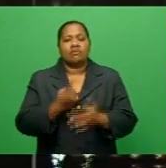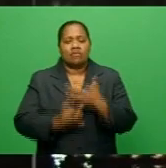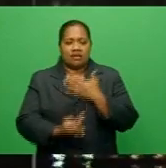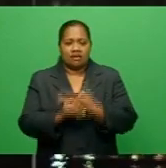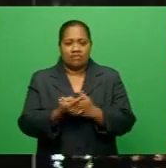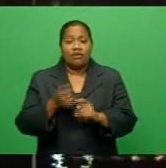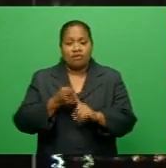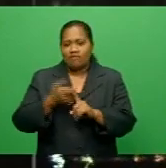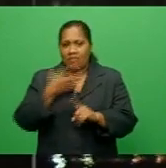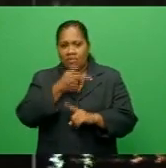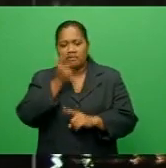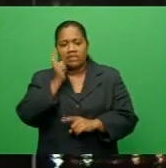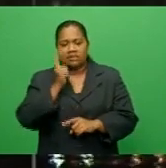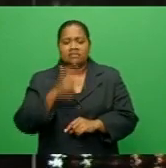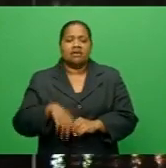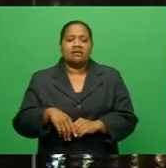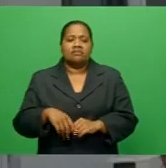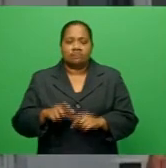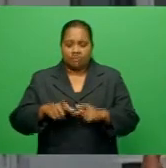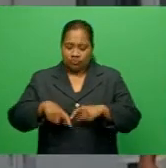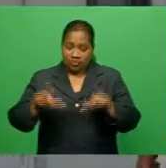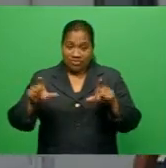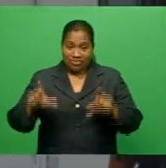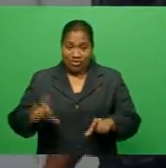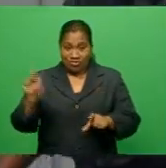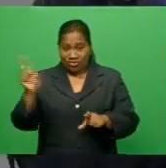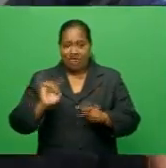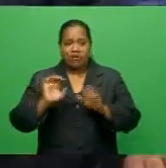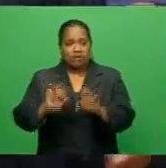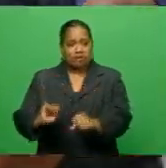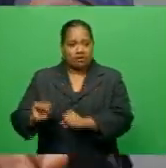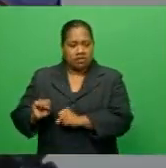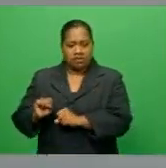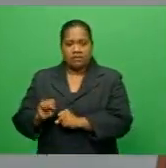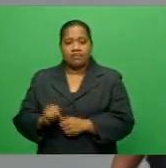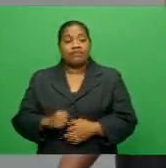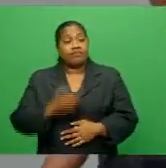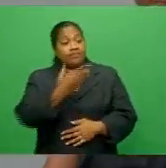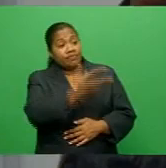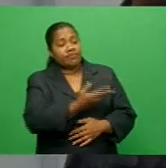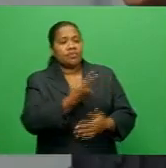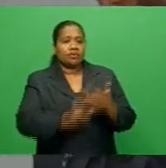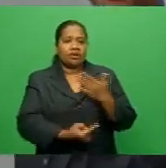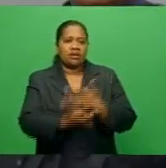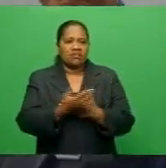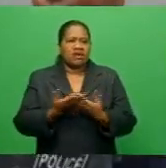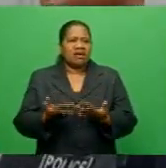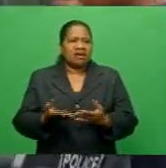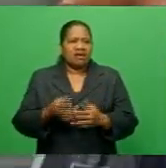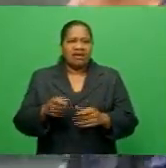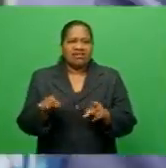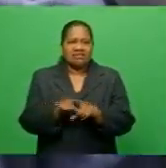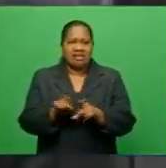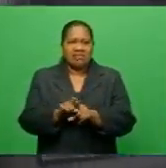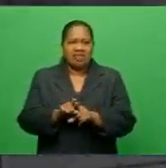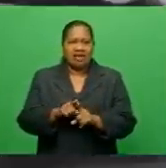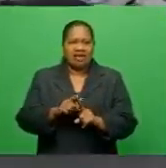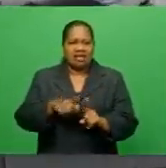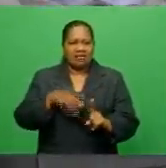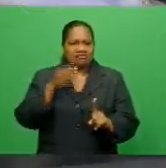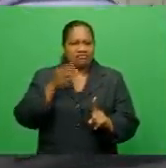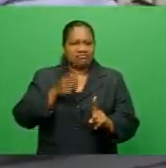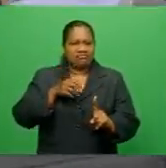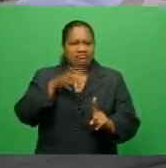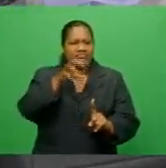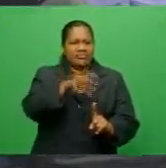by the Suva Magistrate's Court today. Kumar is charged with six counts of indecently annoying a person and one count of criminal